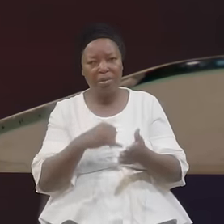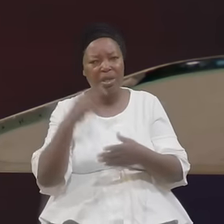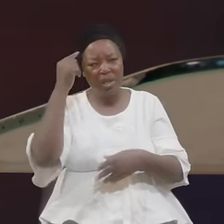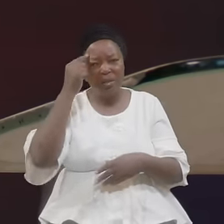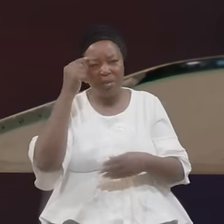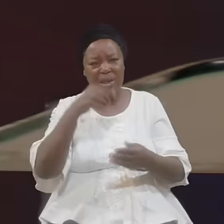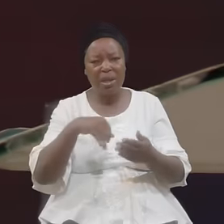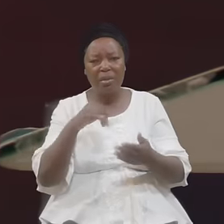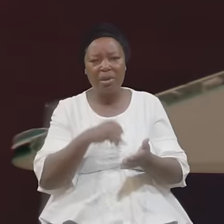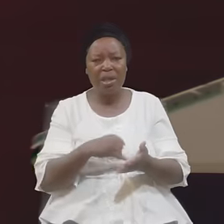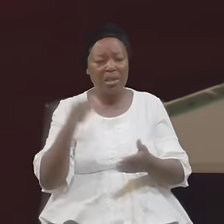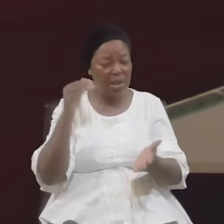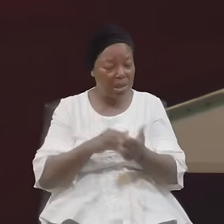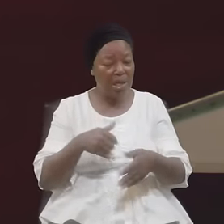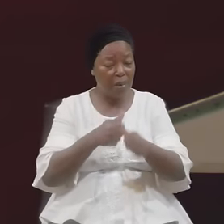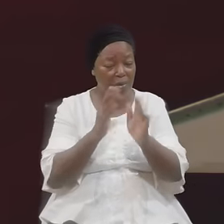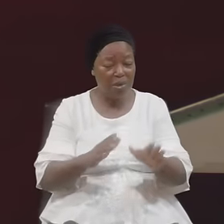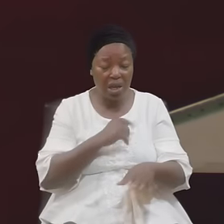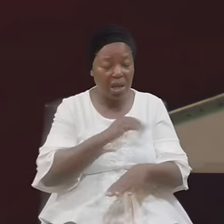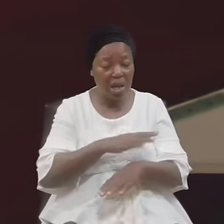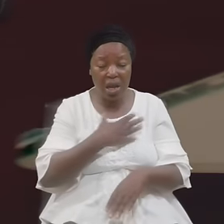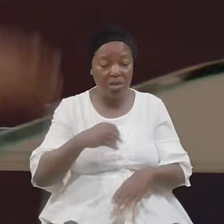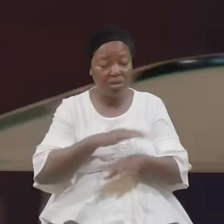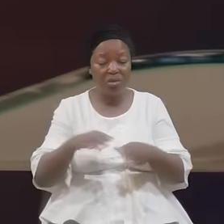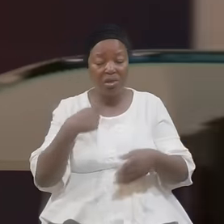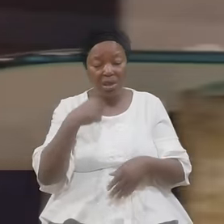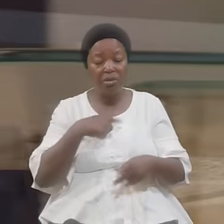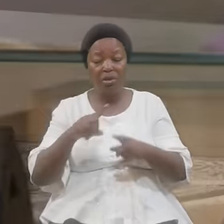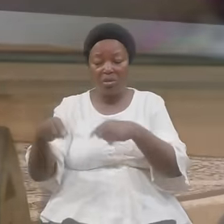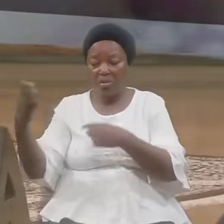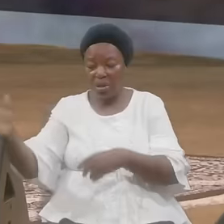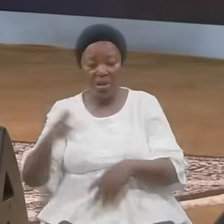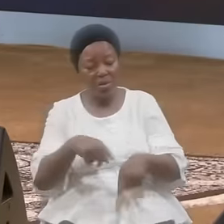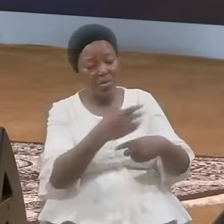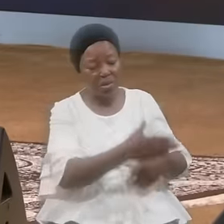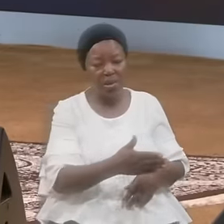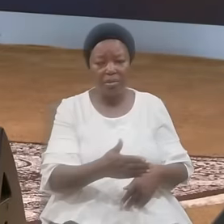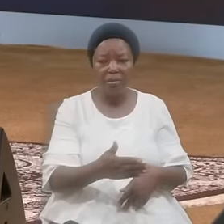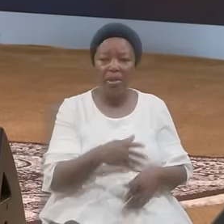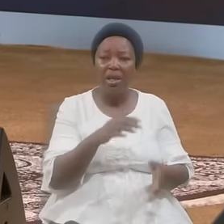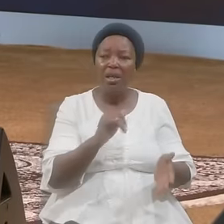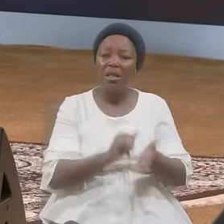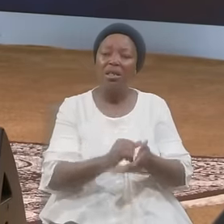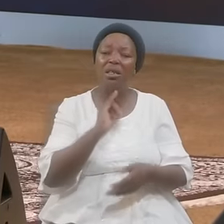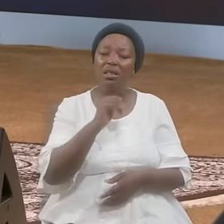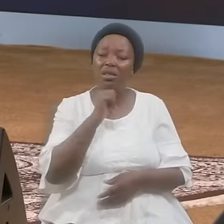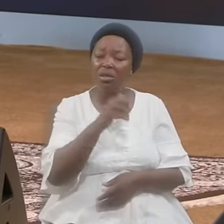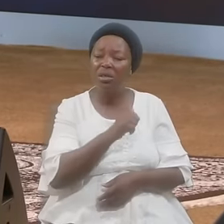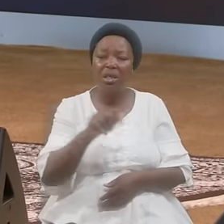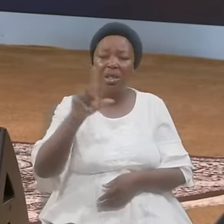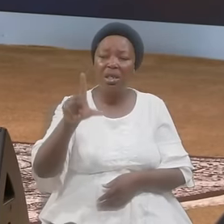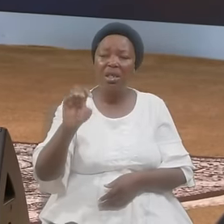About That Again Apostles And Don't Tell Me Go Here Go There That's Not A Levite